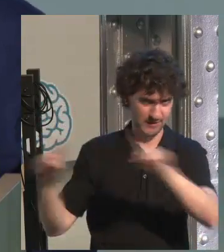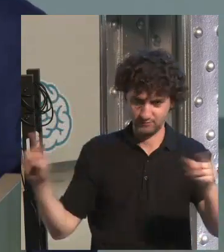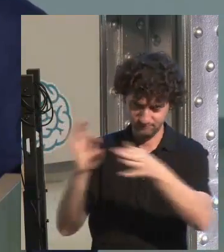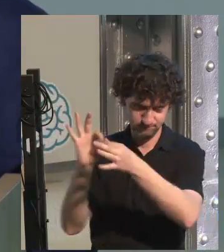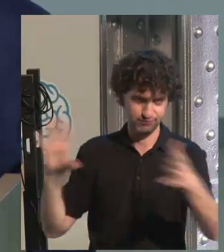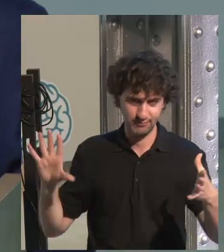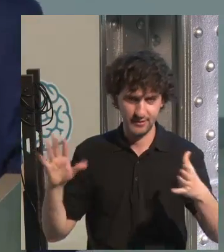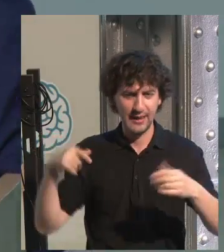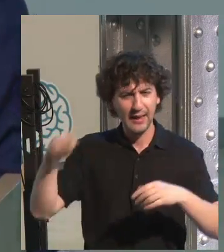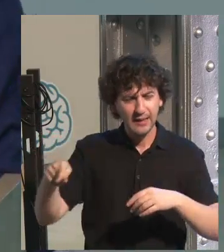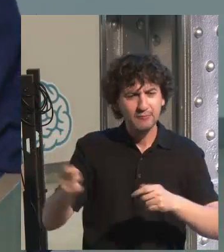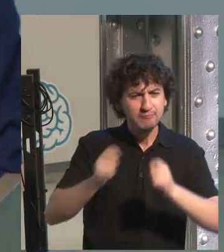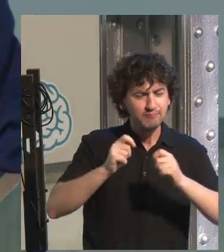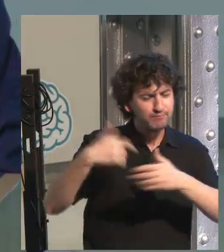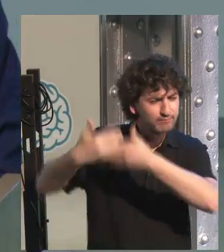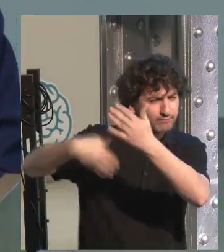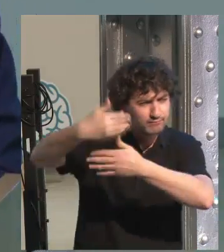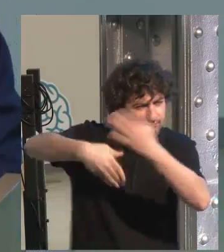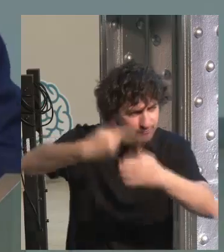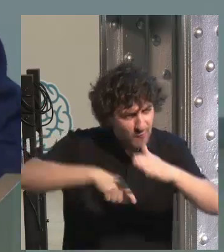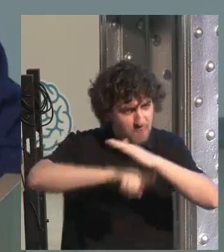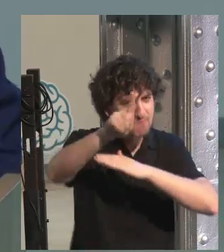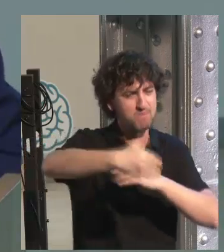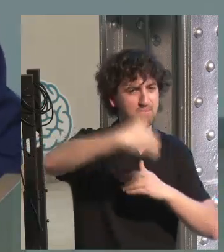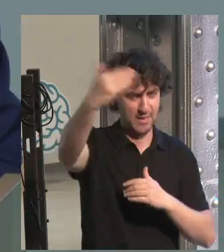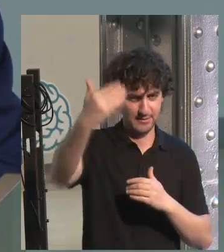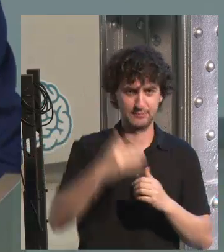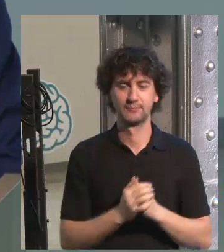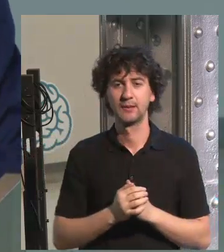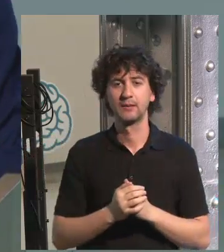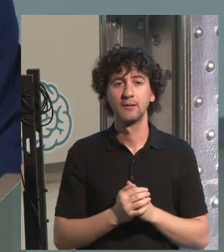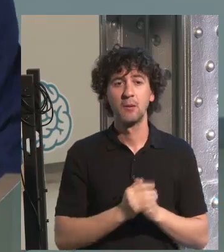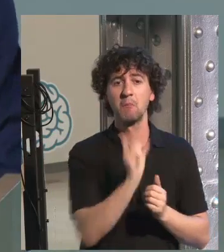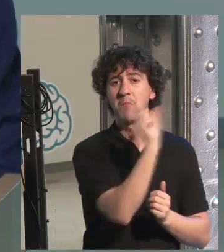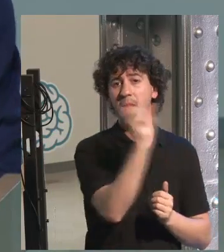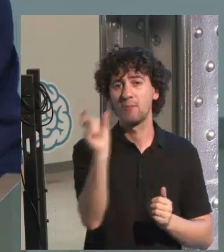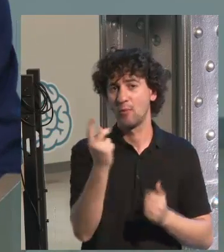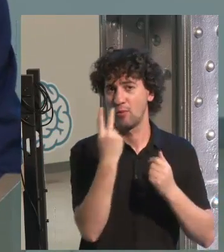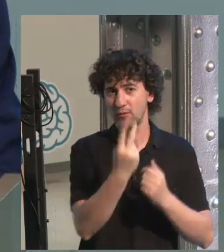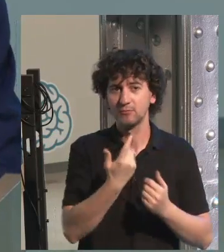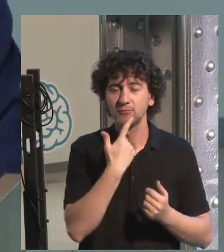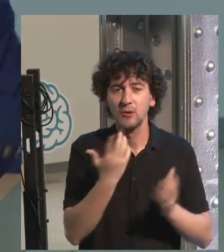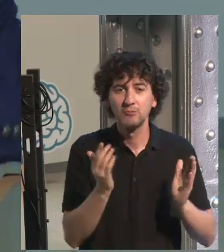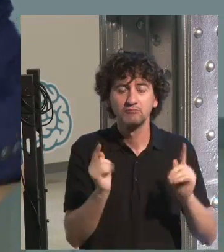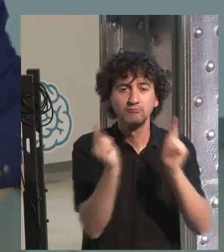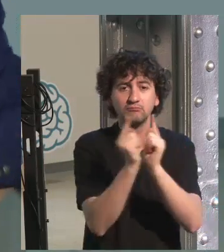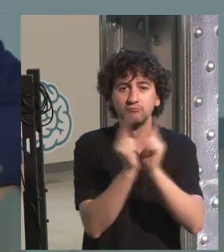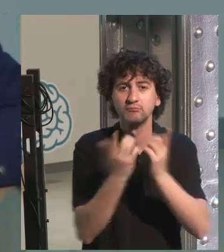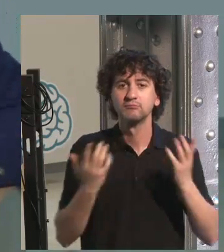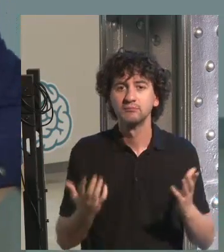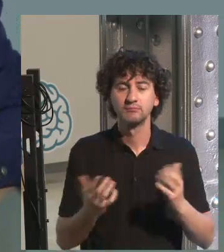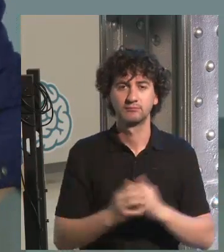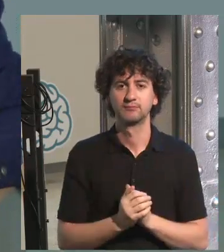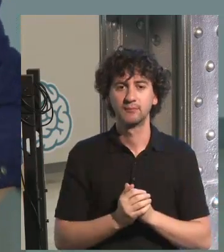the vehicle to transfer all this information and all this new approach is what I just said.